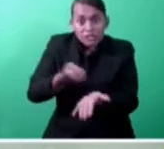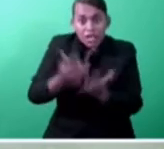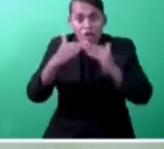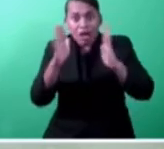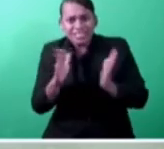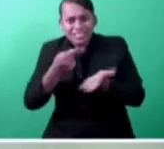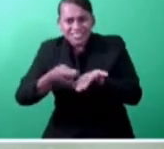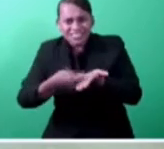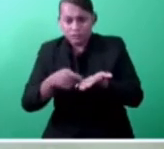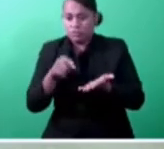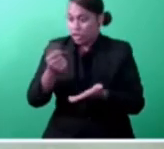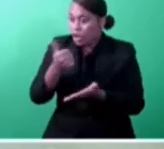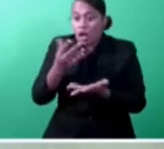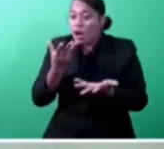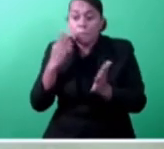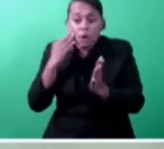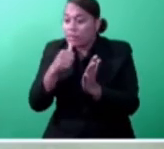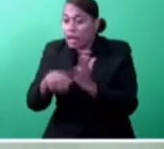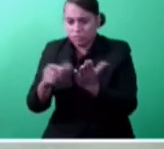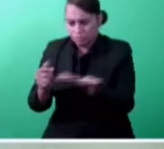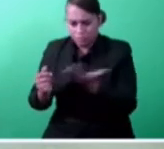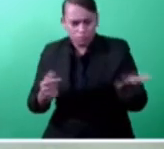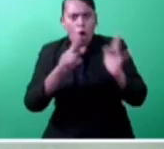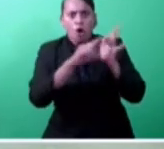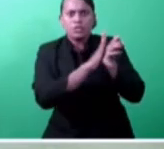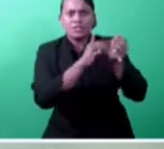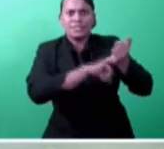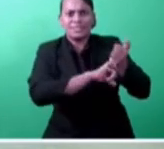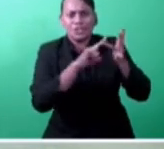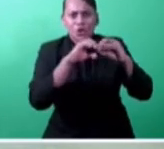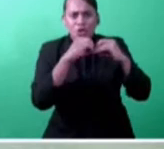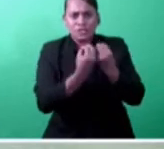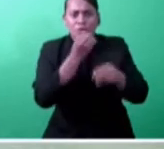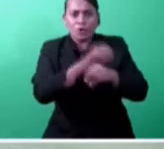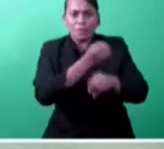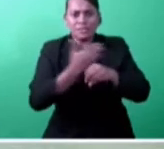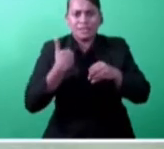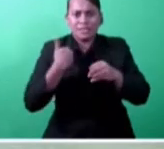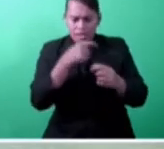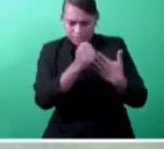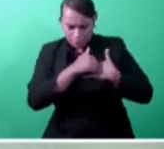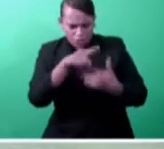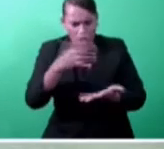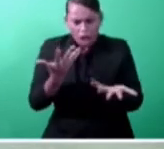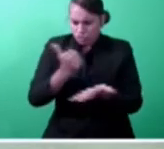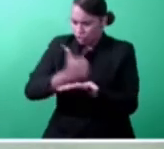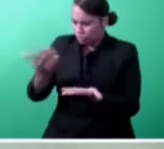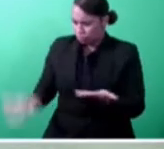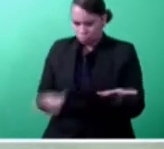Letter, Copy of National Fire Authority Certificate and Copy of Building Completion Certificate.